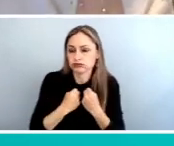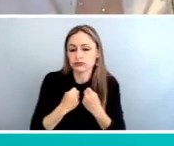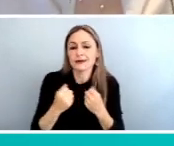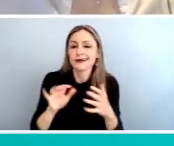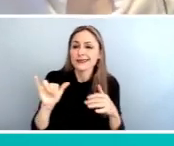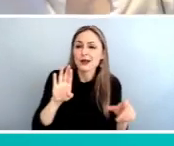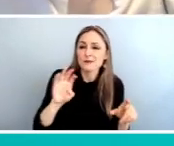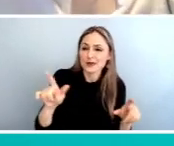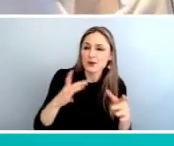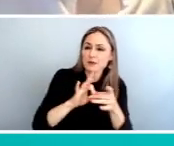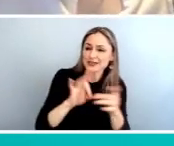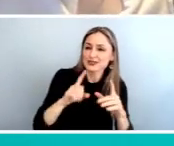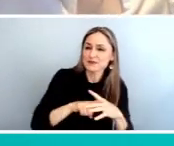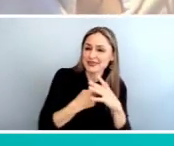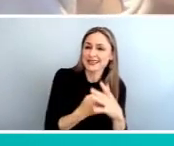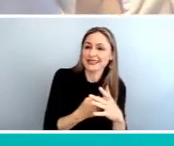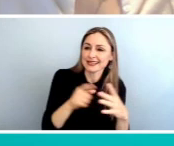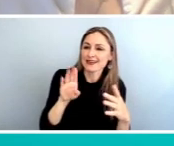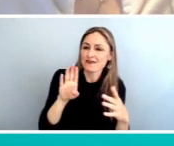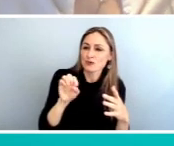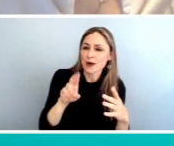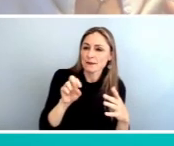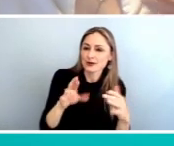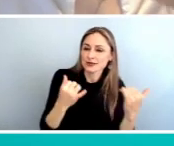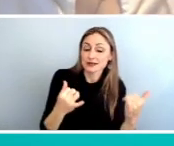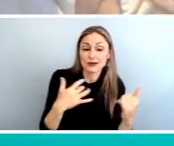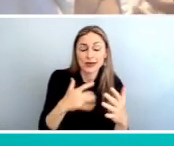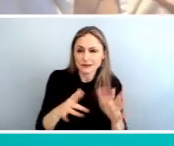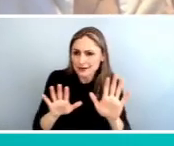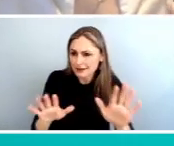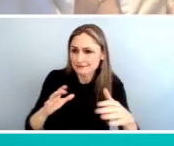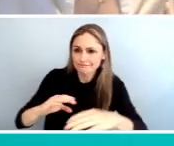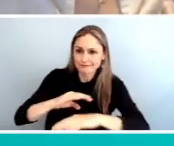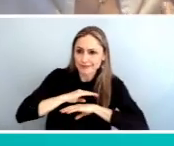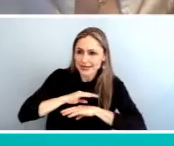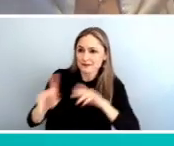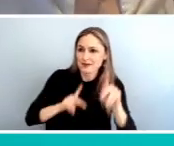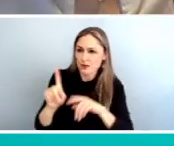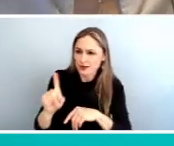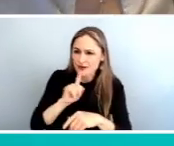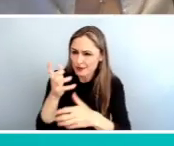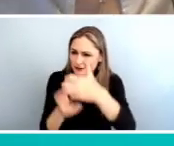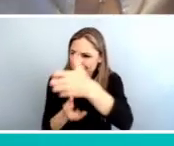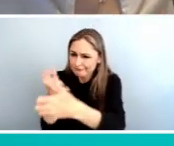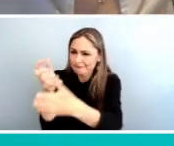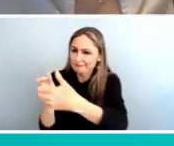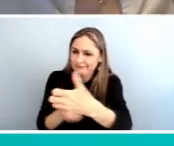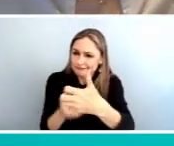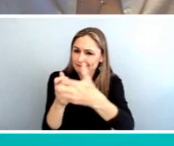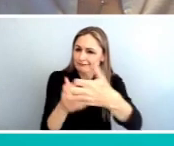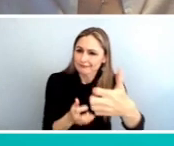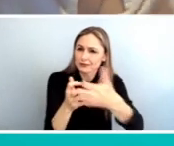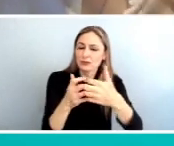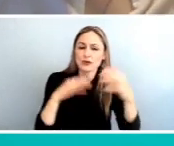the webinar really making sure that we meet people where they are that we have a tailored and customized approach that we focus on equity that